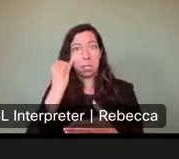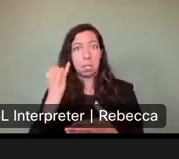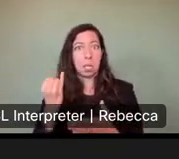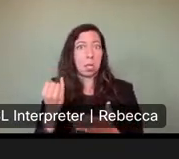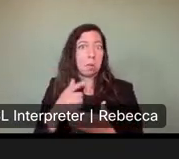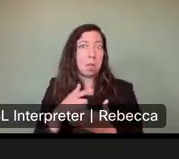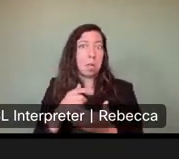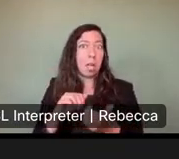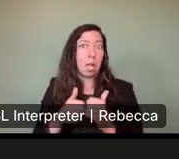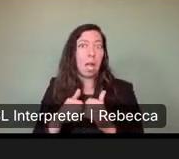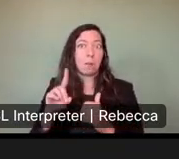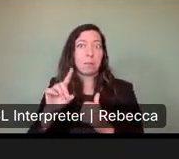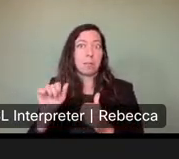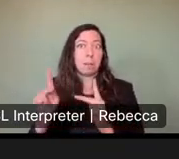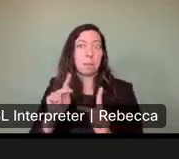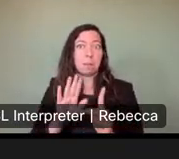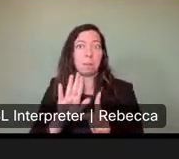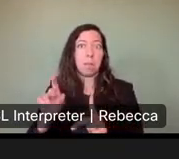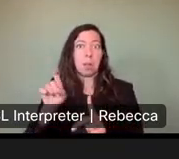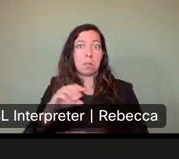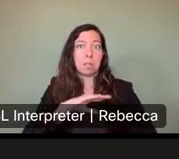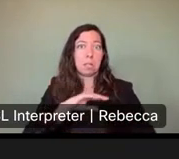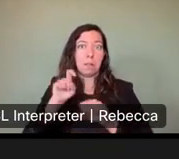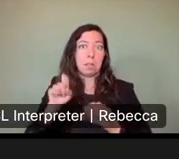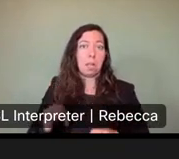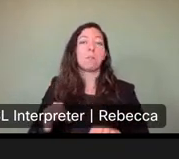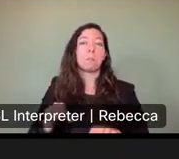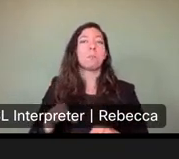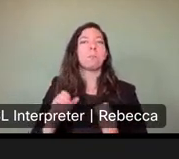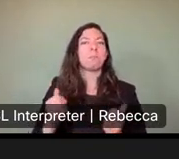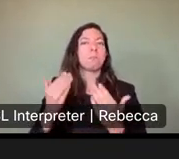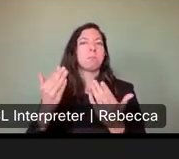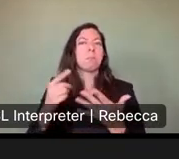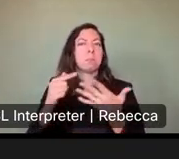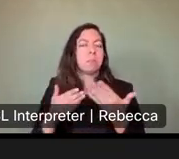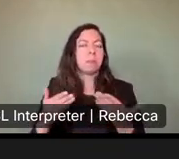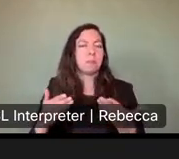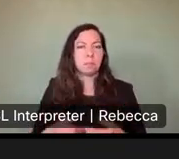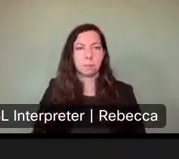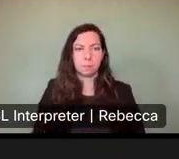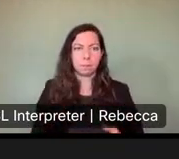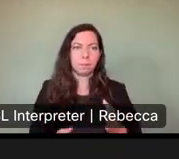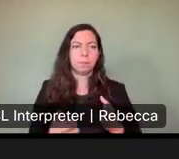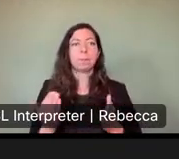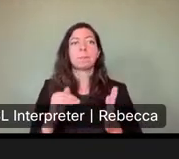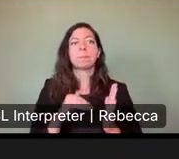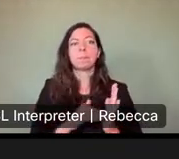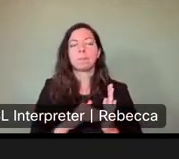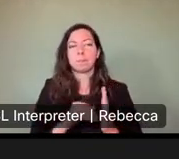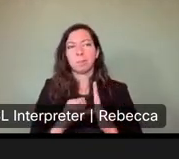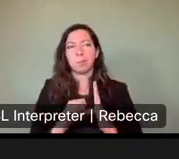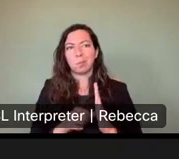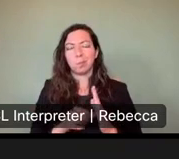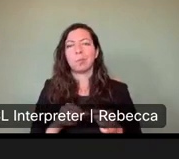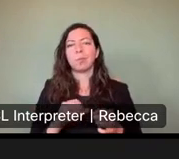the needs of those folks, please provide us with those recommendations. And just, uh, Shelley on that, on that discussion, I